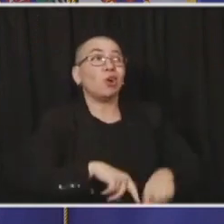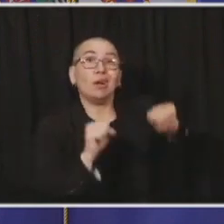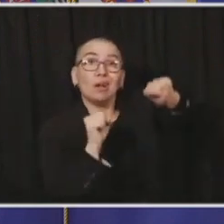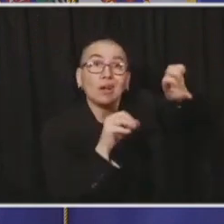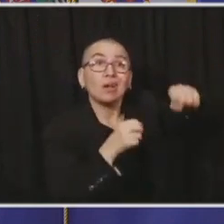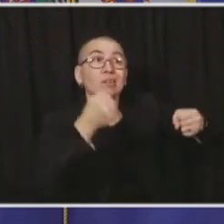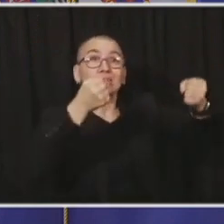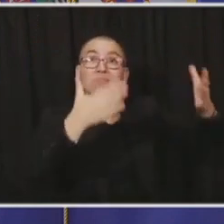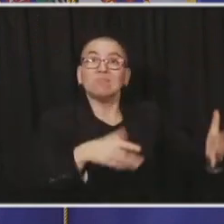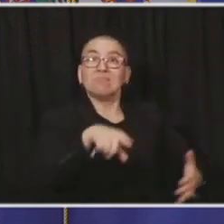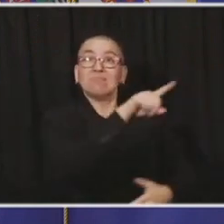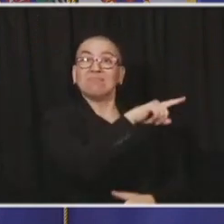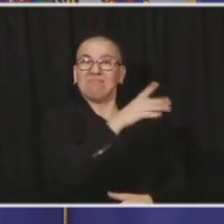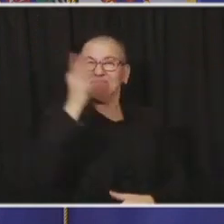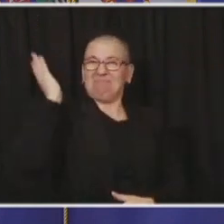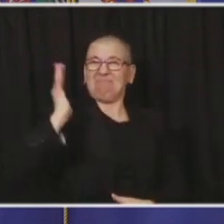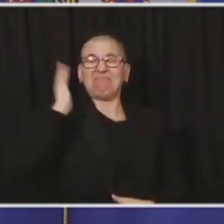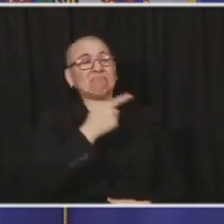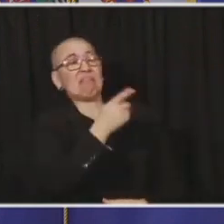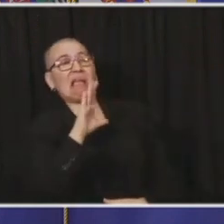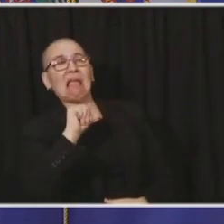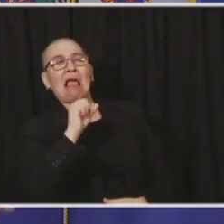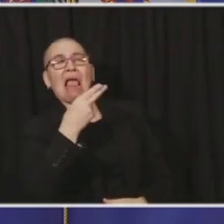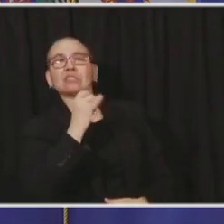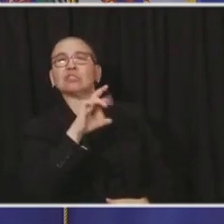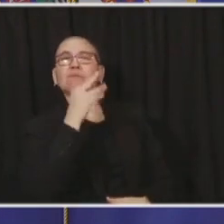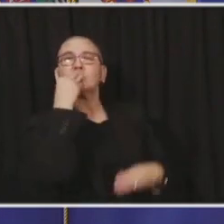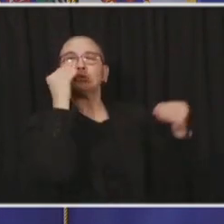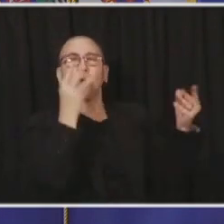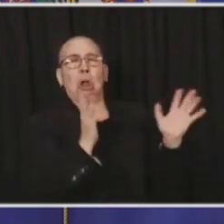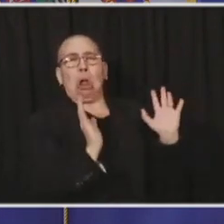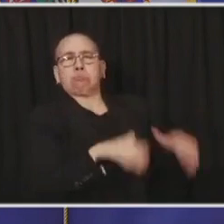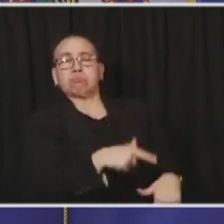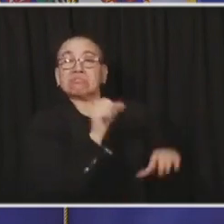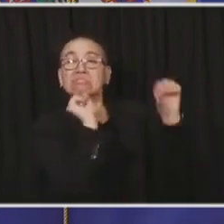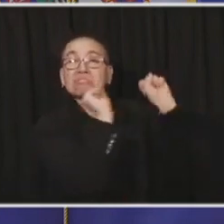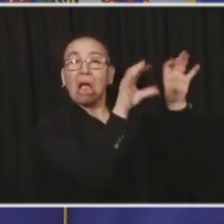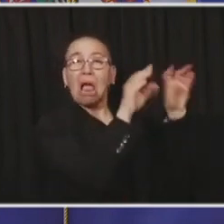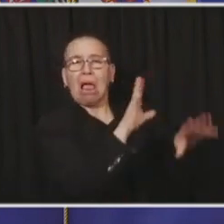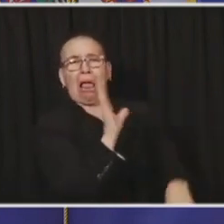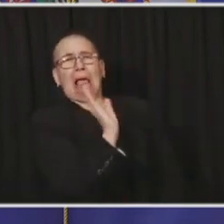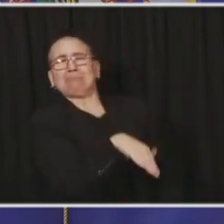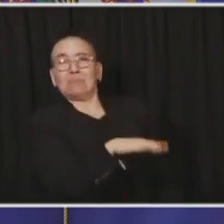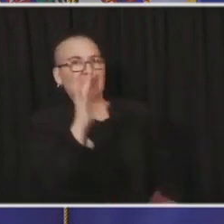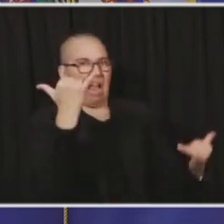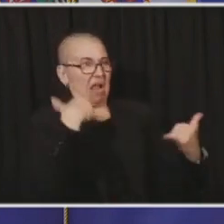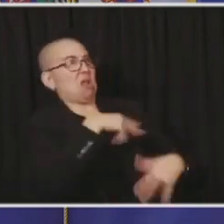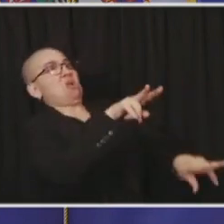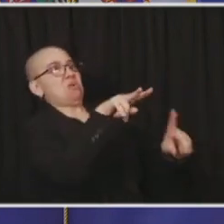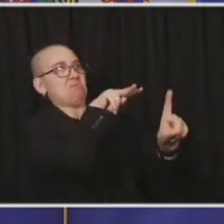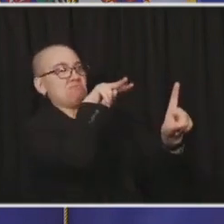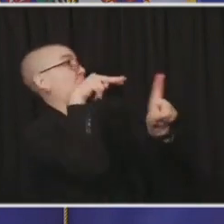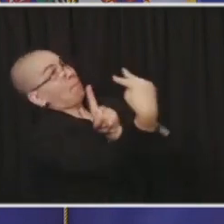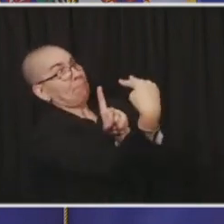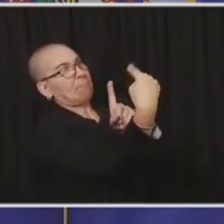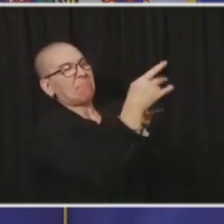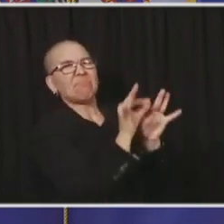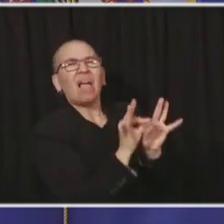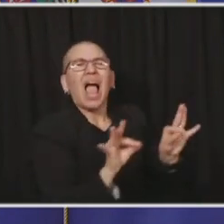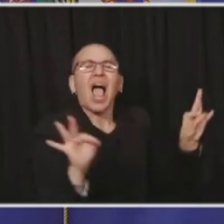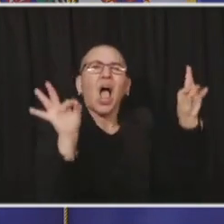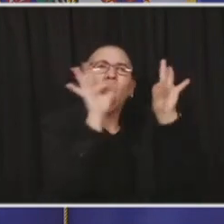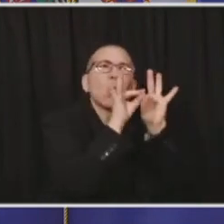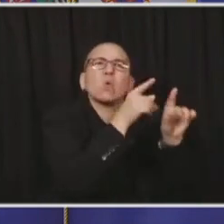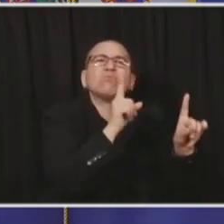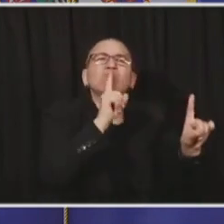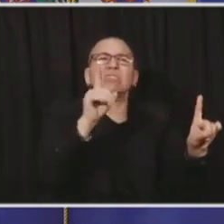job have become so invaluable. I can tell you this again, and I will clearly state I'm somewhat biased because I've done it my whole life. The value